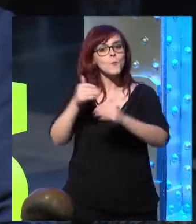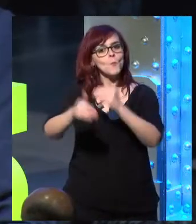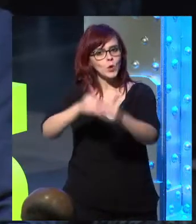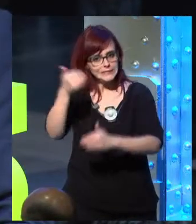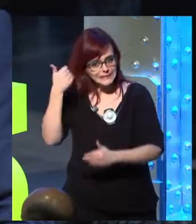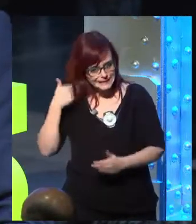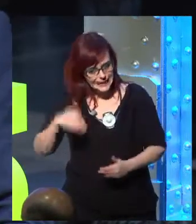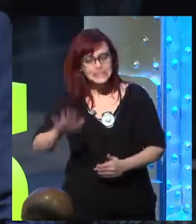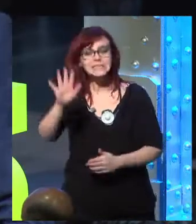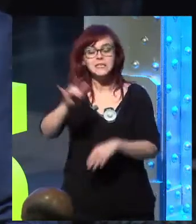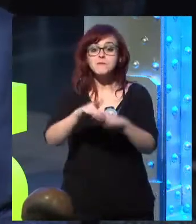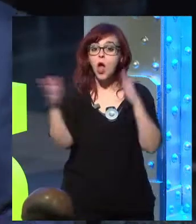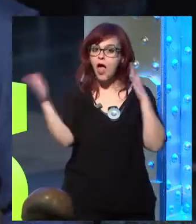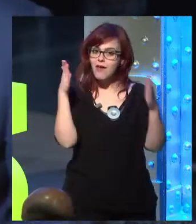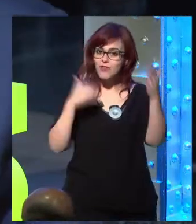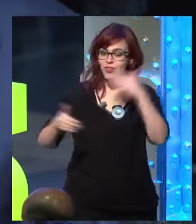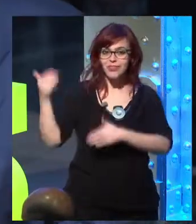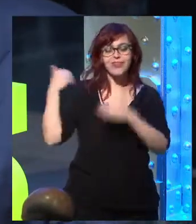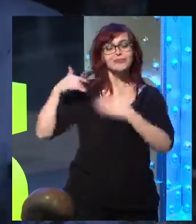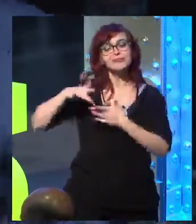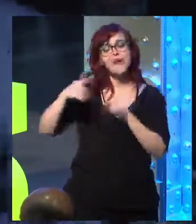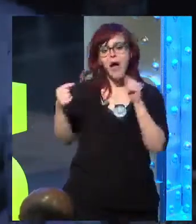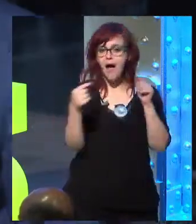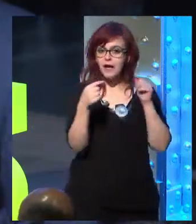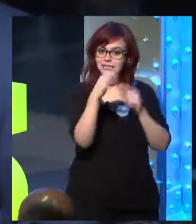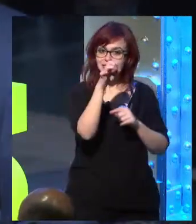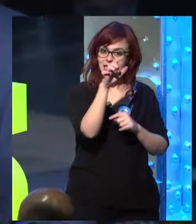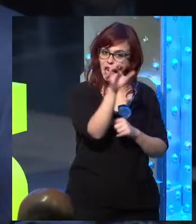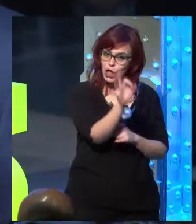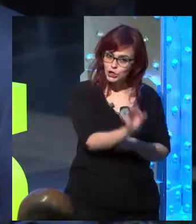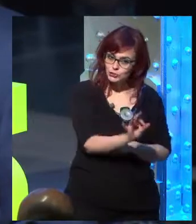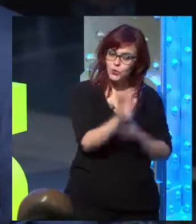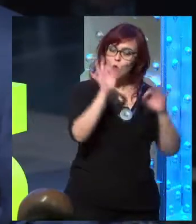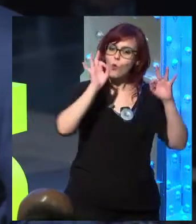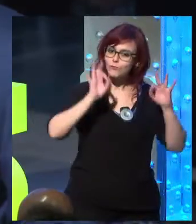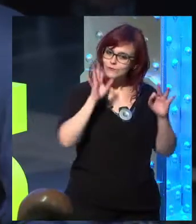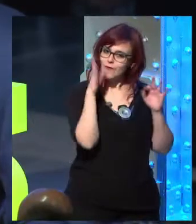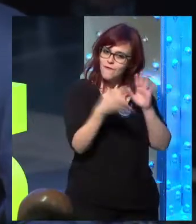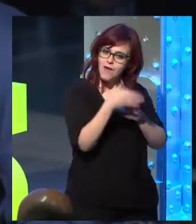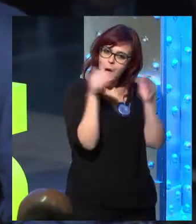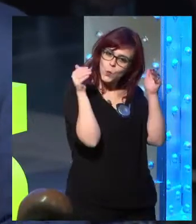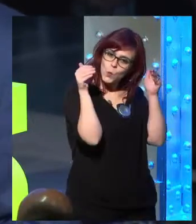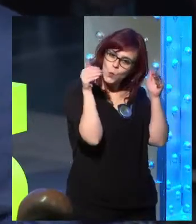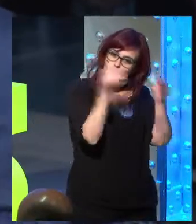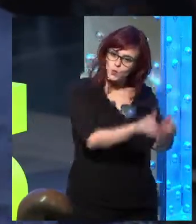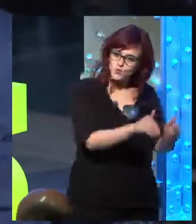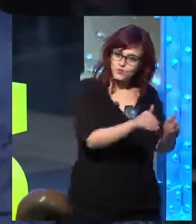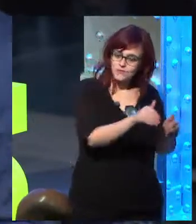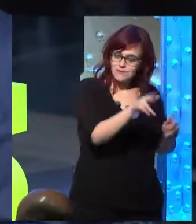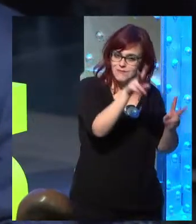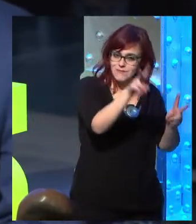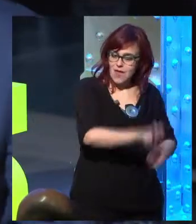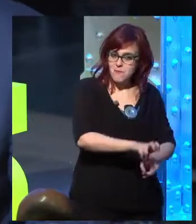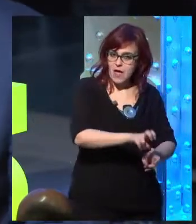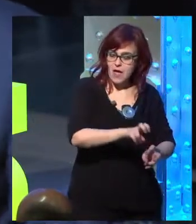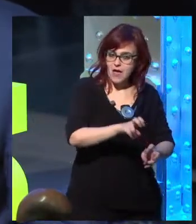is ongoing, we have progressed, but we see that in TELUS they were pointing out to many of